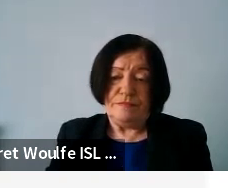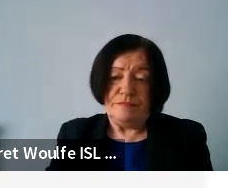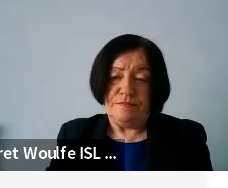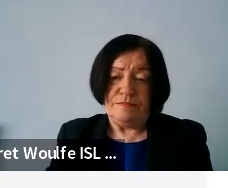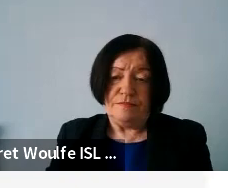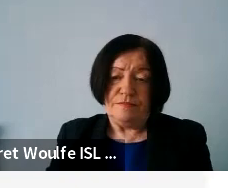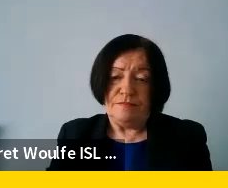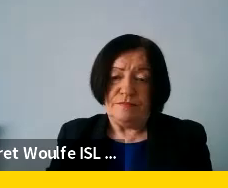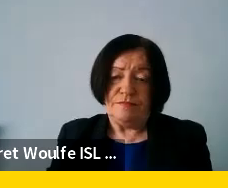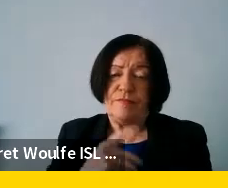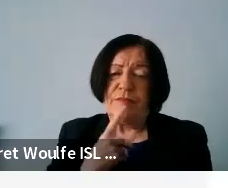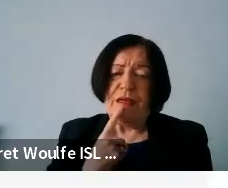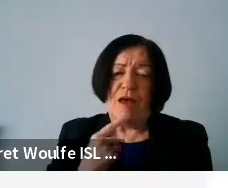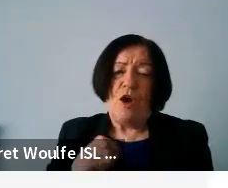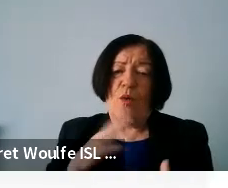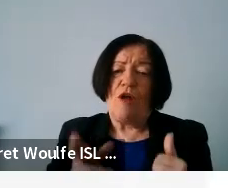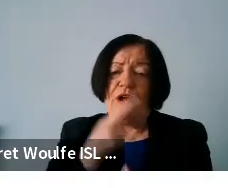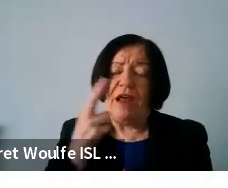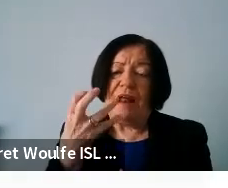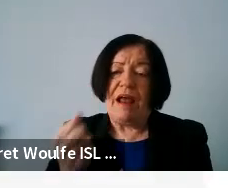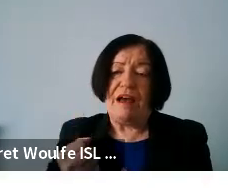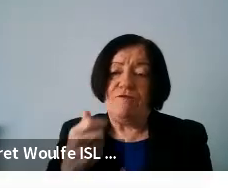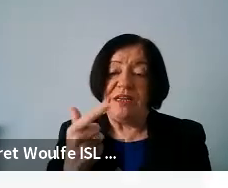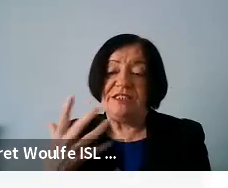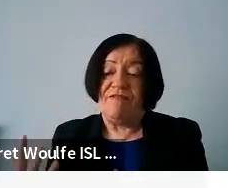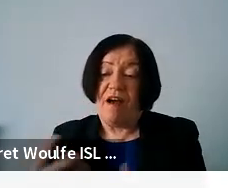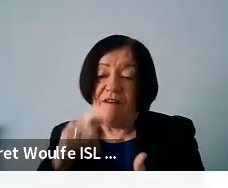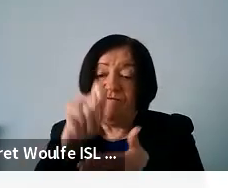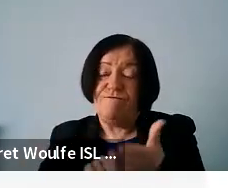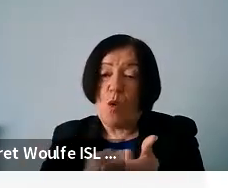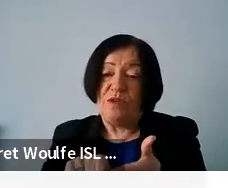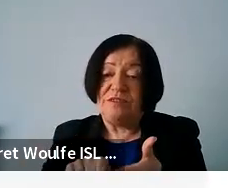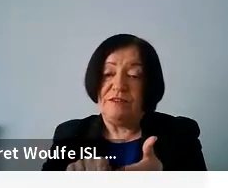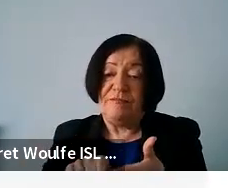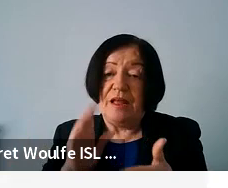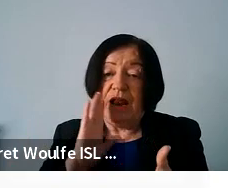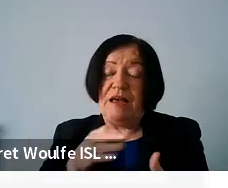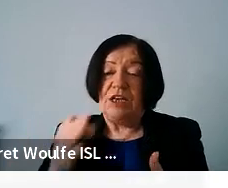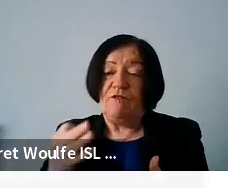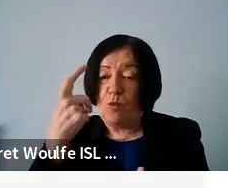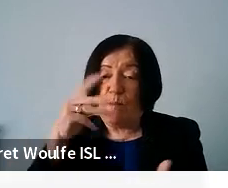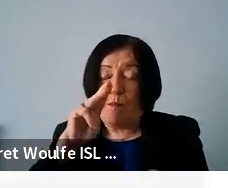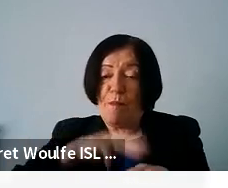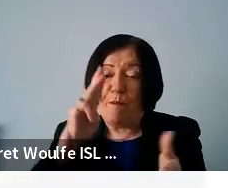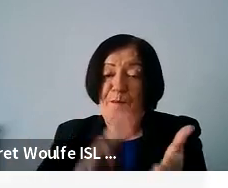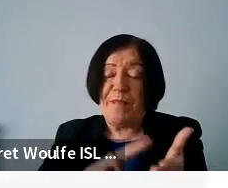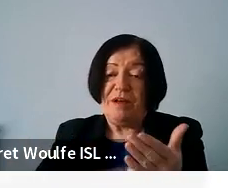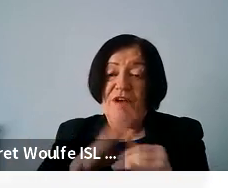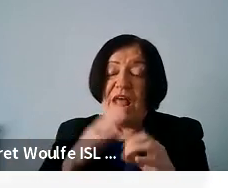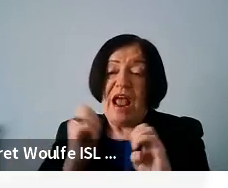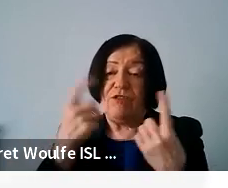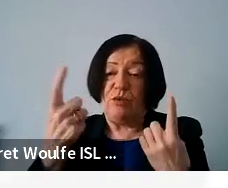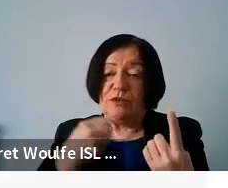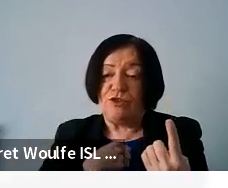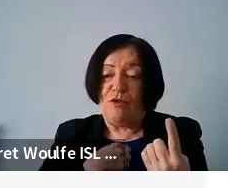Um, we already have 25 votes. So let's give one more minute for everyone to